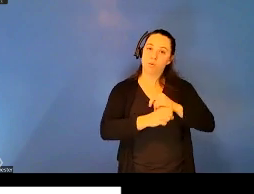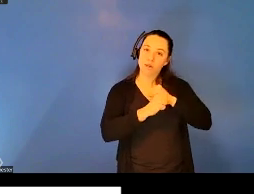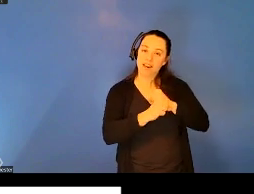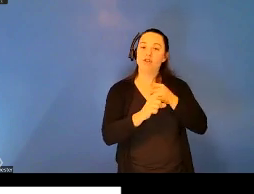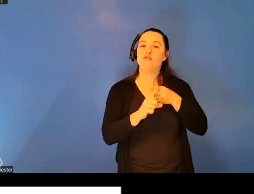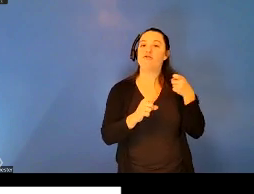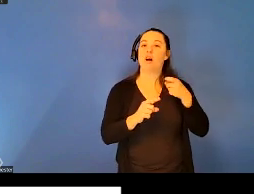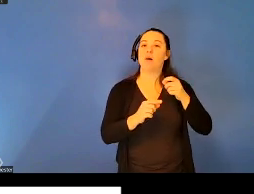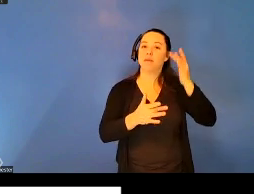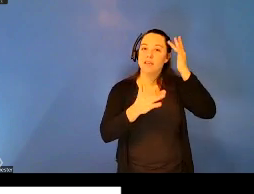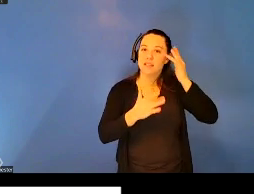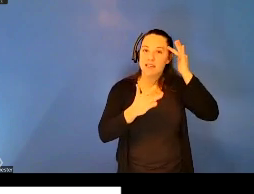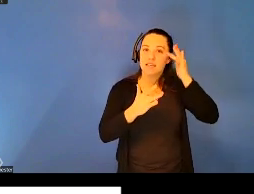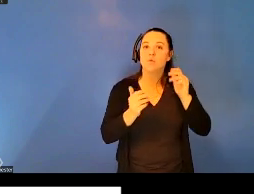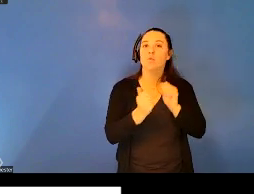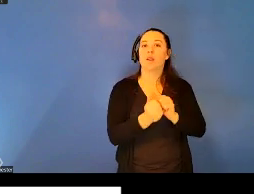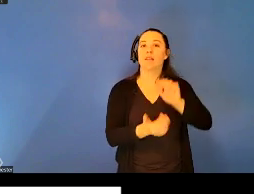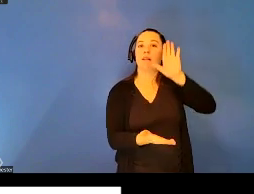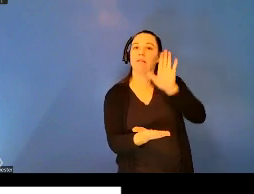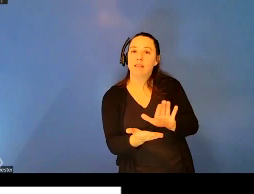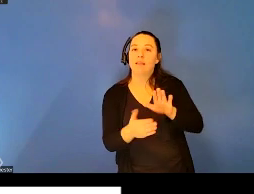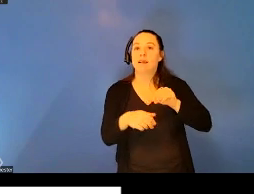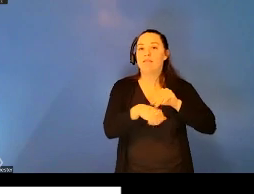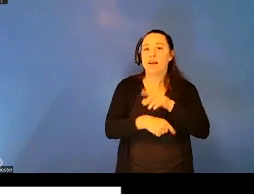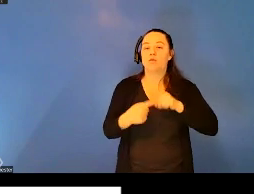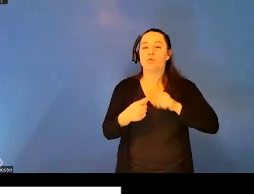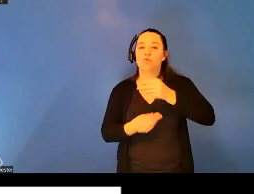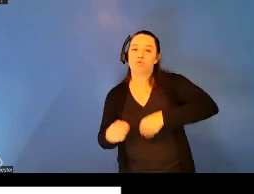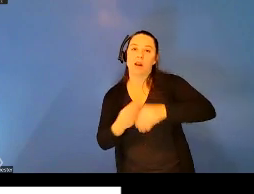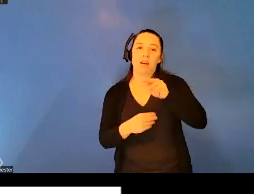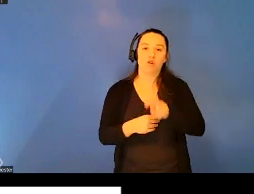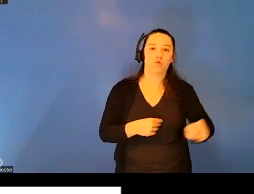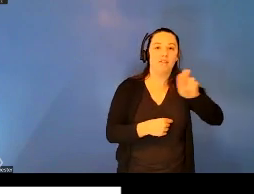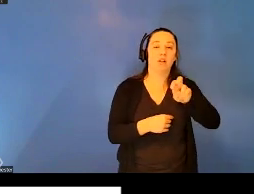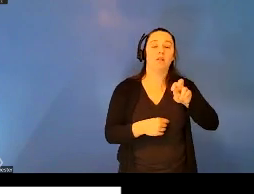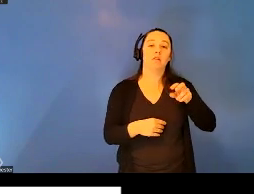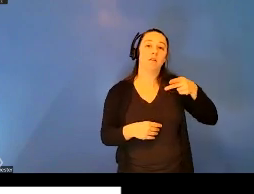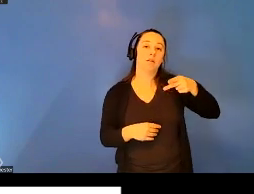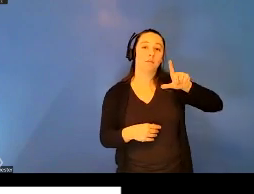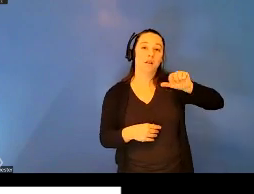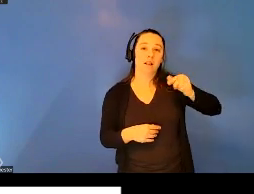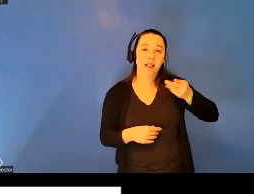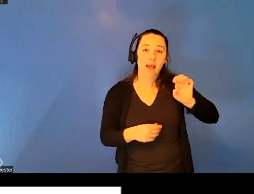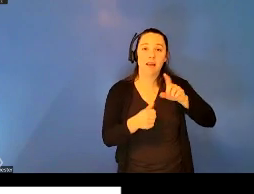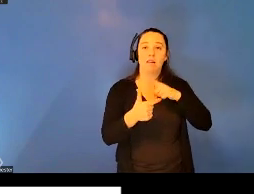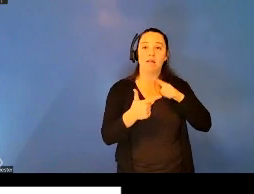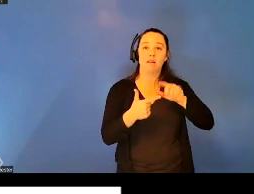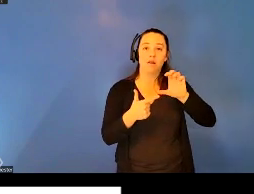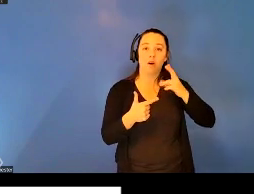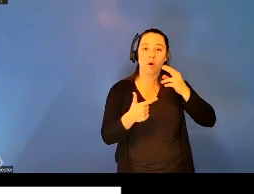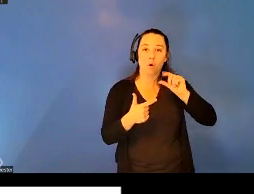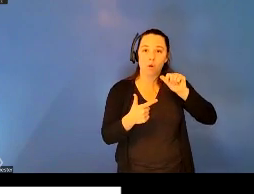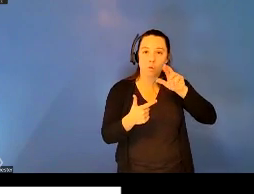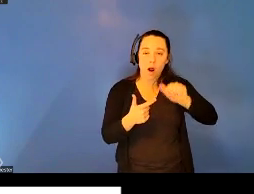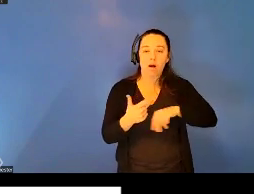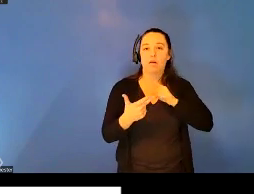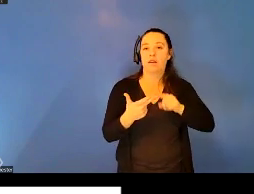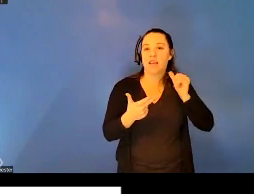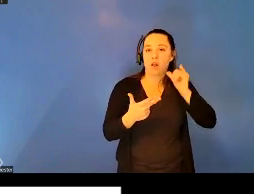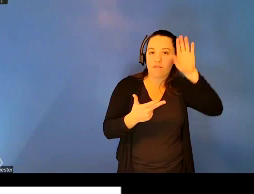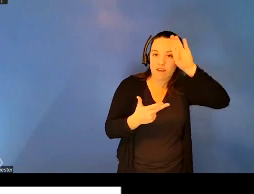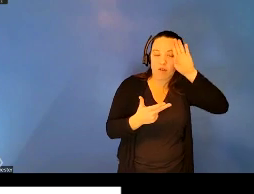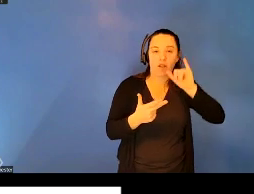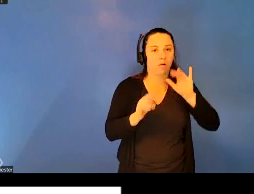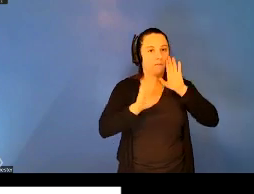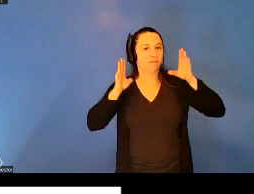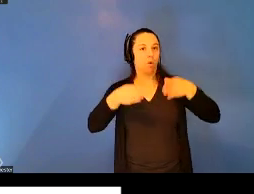trade and travel. Plague, cholera, and yellow fever became the focus of massive international concern due to their threat